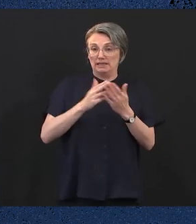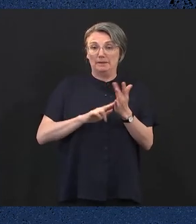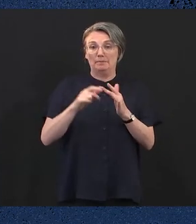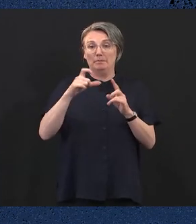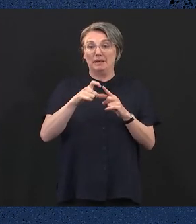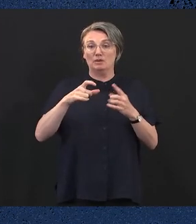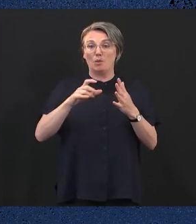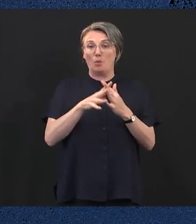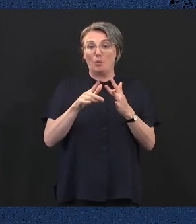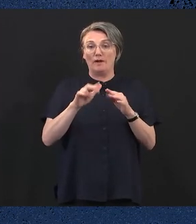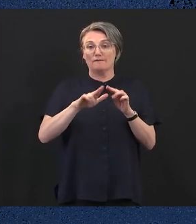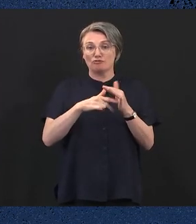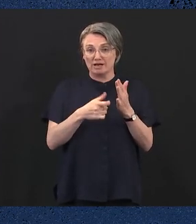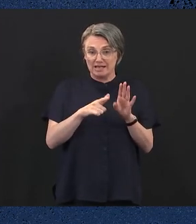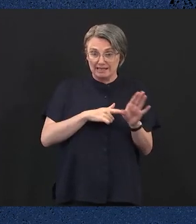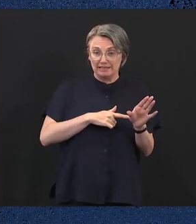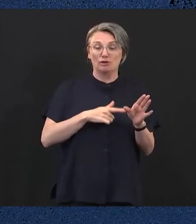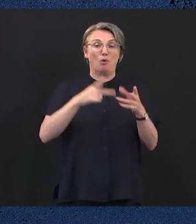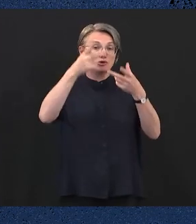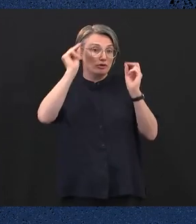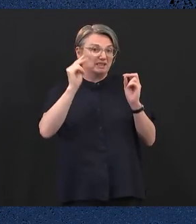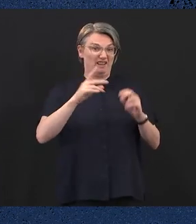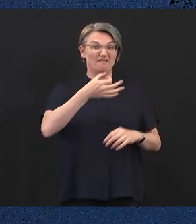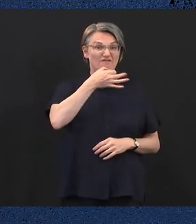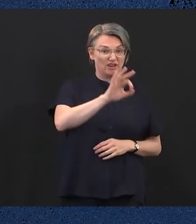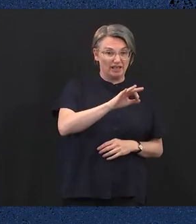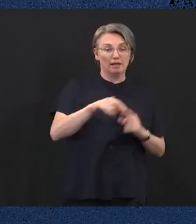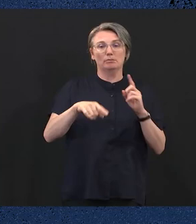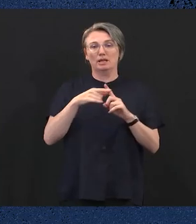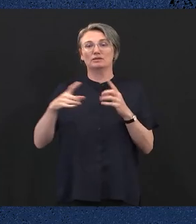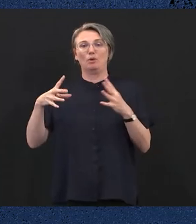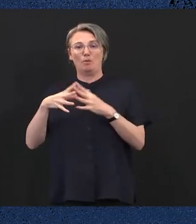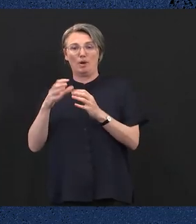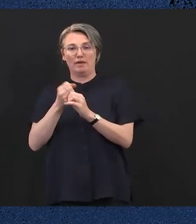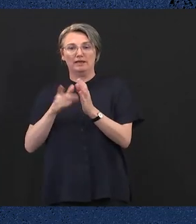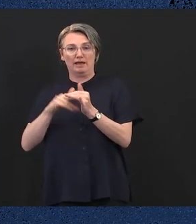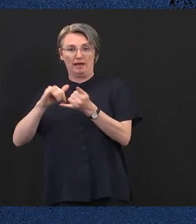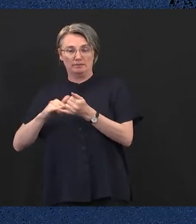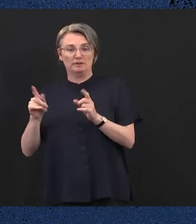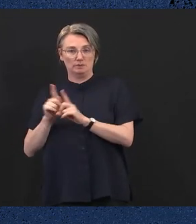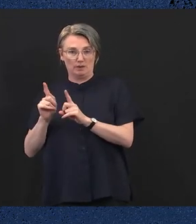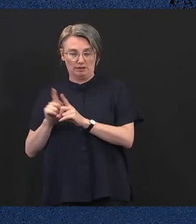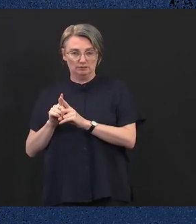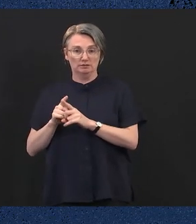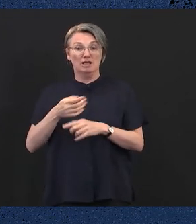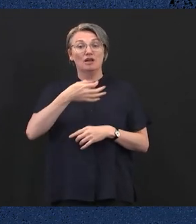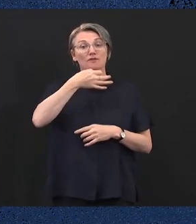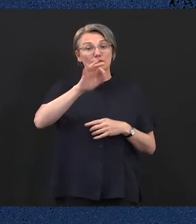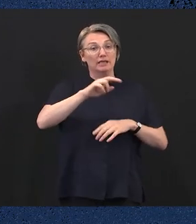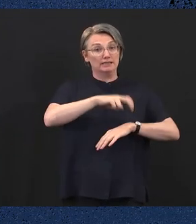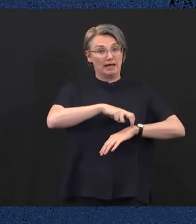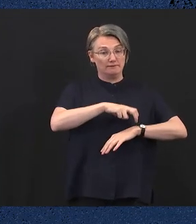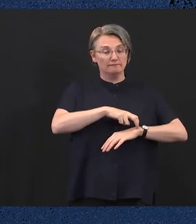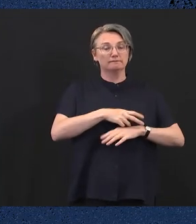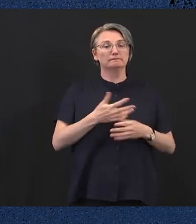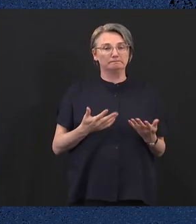2026 Commonwealth Games. Extending free TAFE. To support the further education